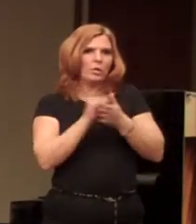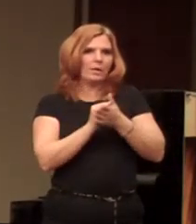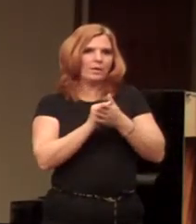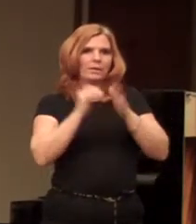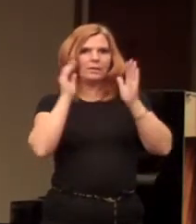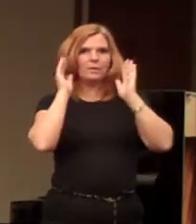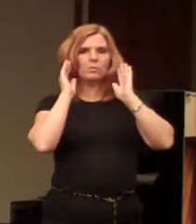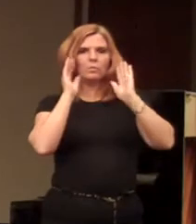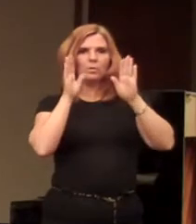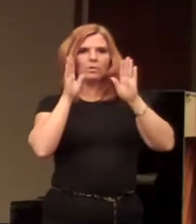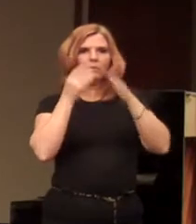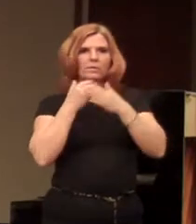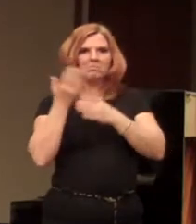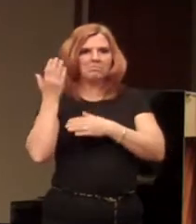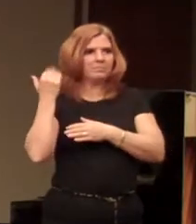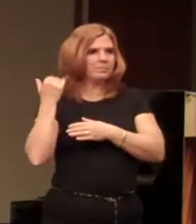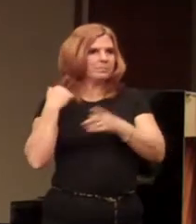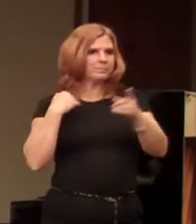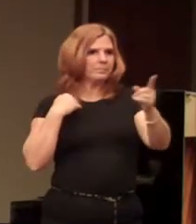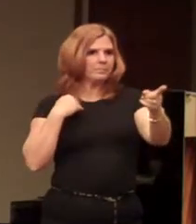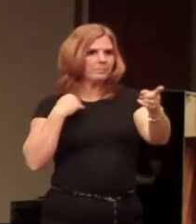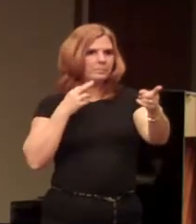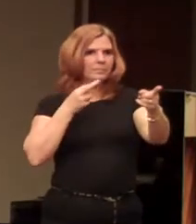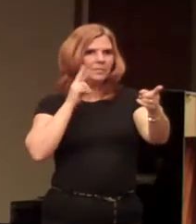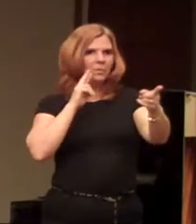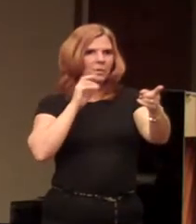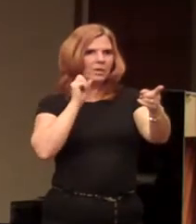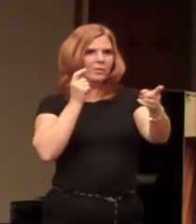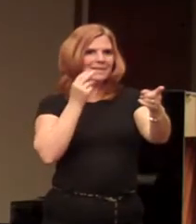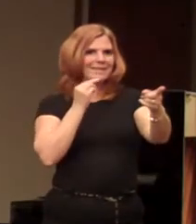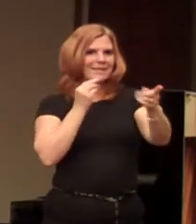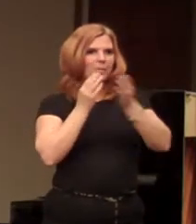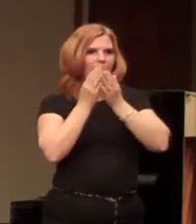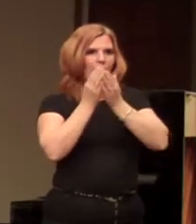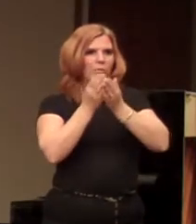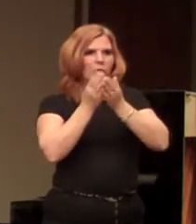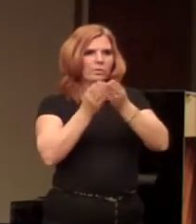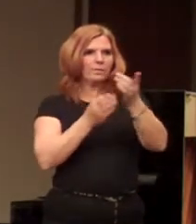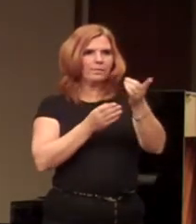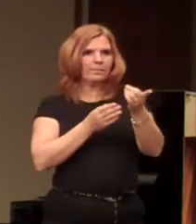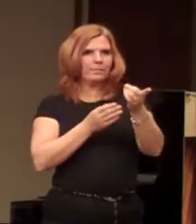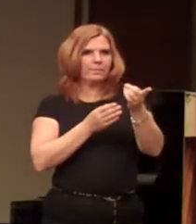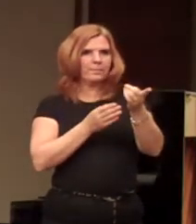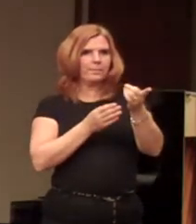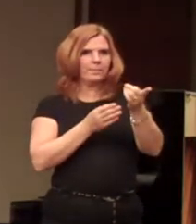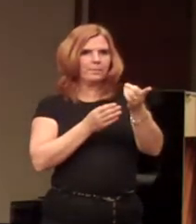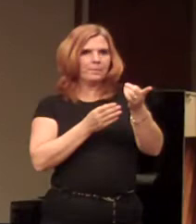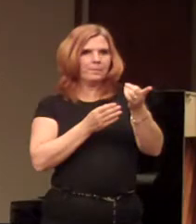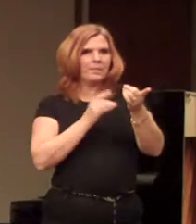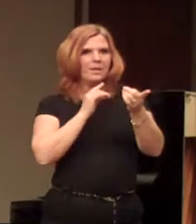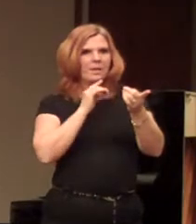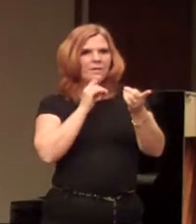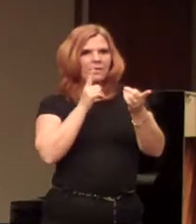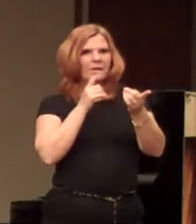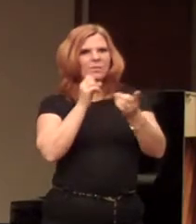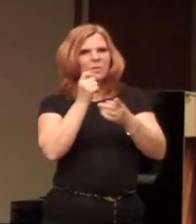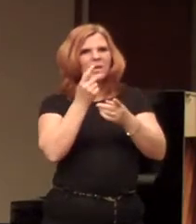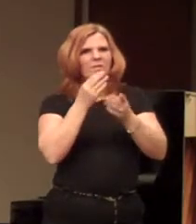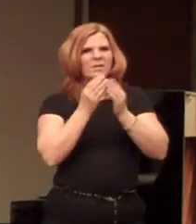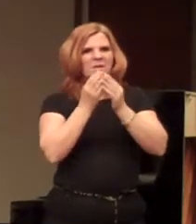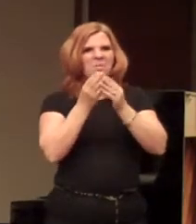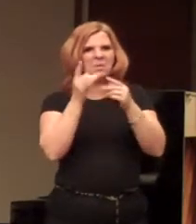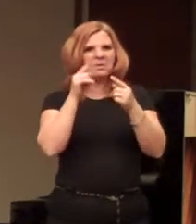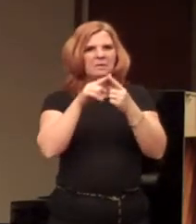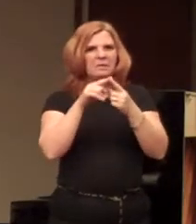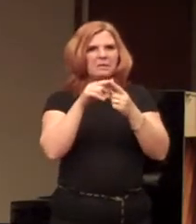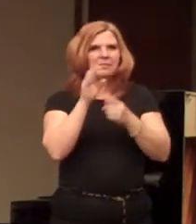Wonderful system. Are those all steamboats? They're all steamboats. In fact, we'll still have steamboats well